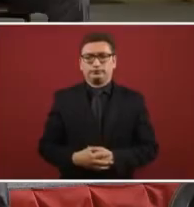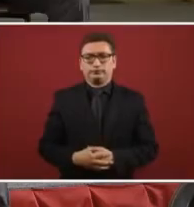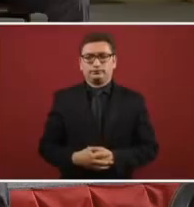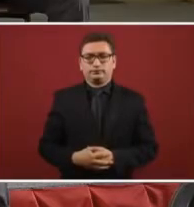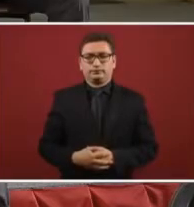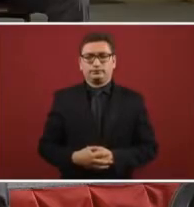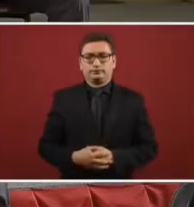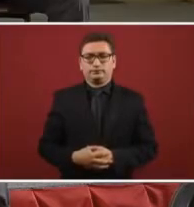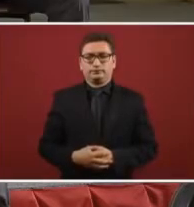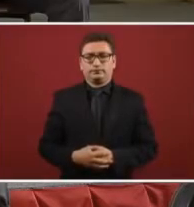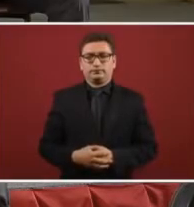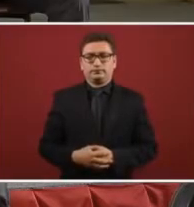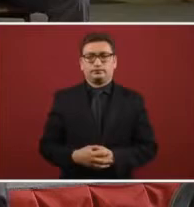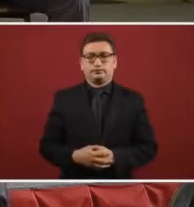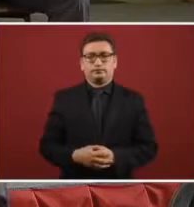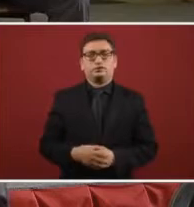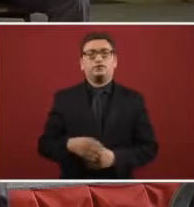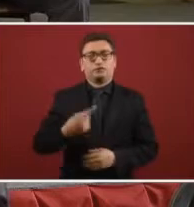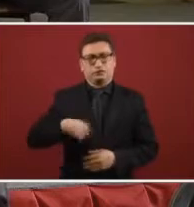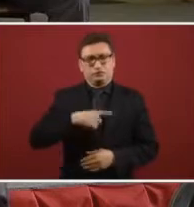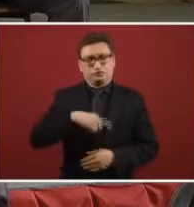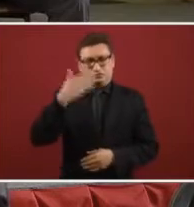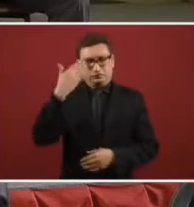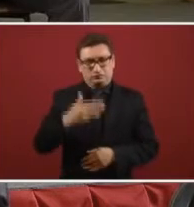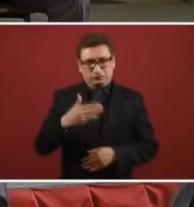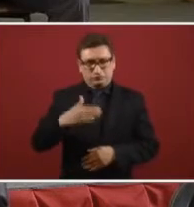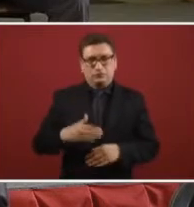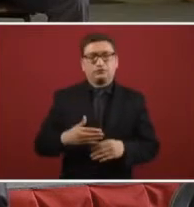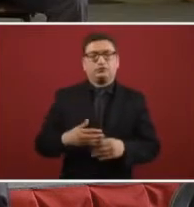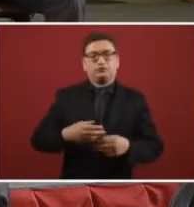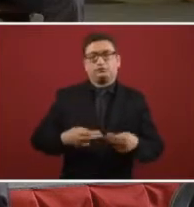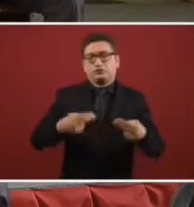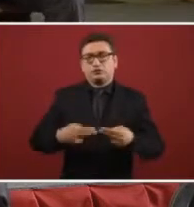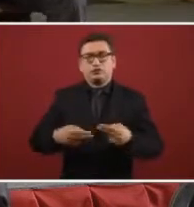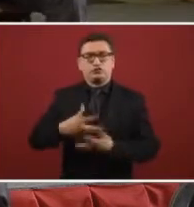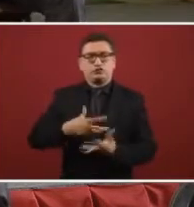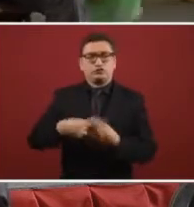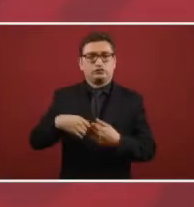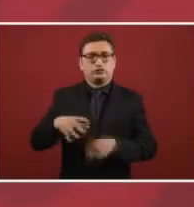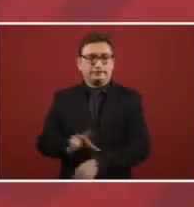priority the rescue of the energy sector